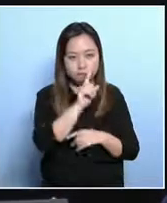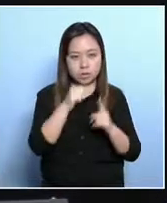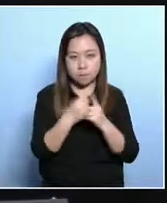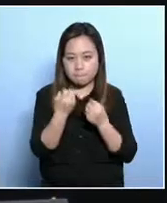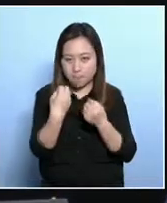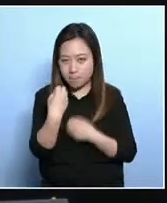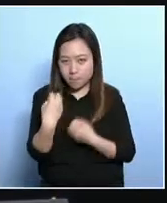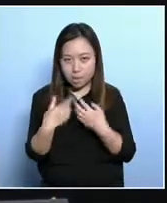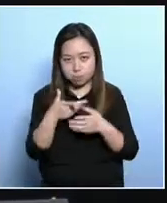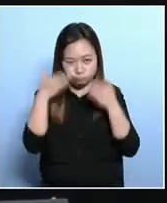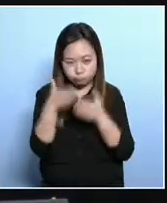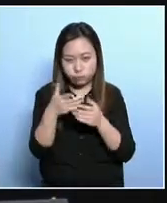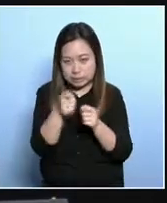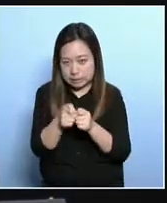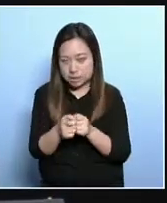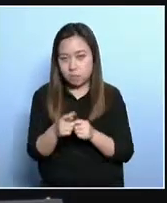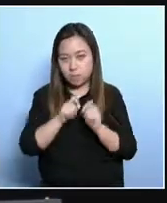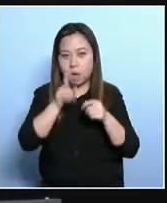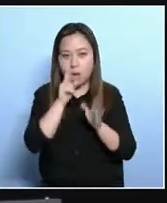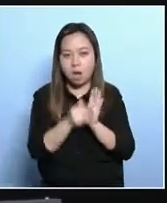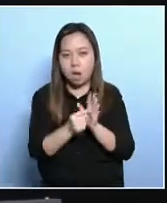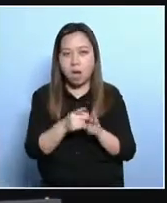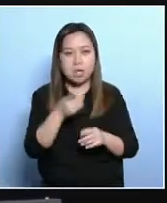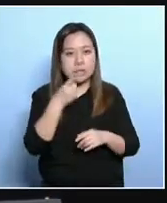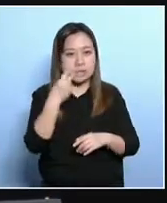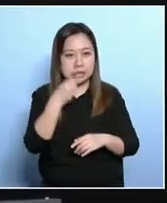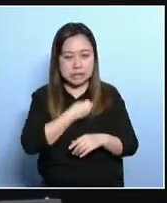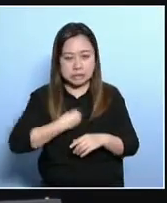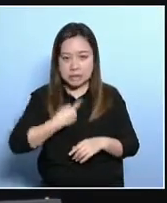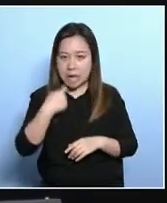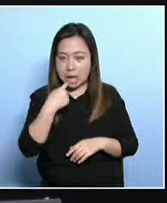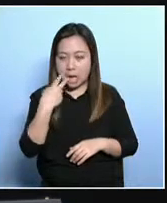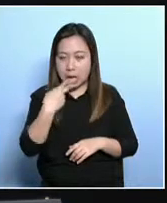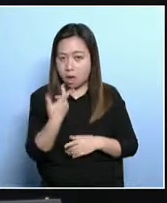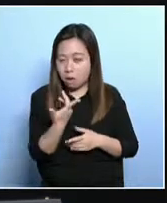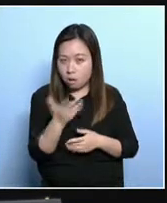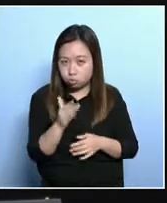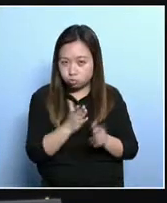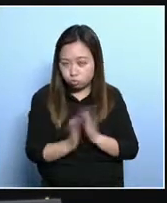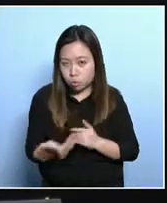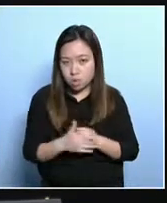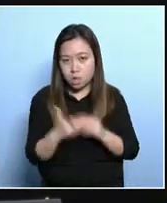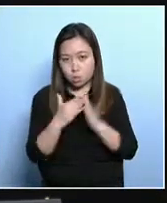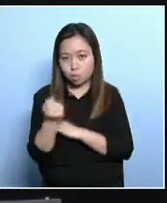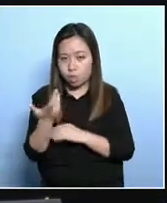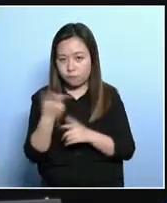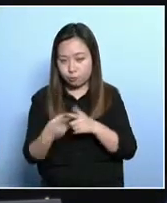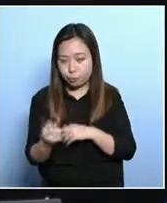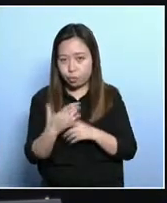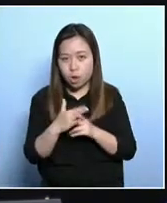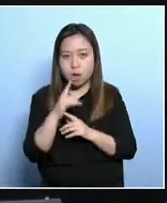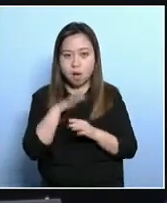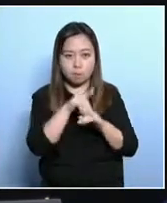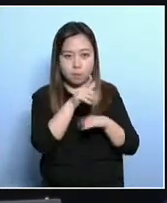today. Now, some questions have been quite specific. Now, how